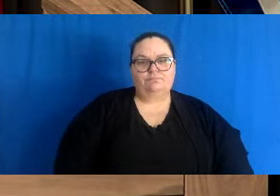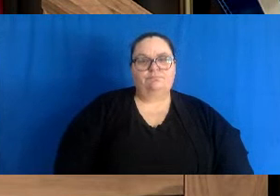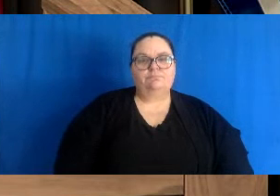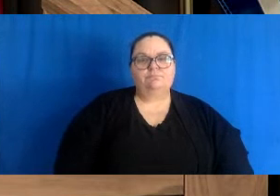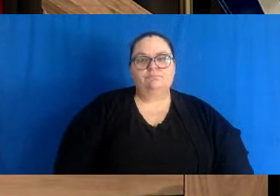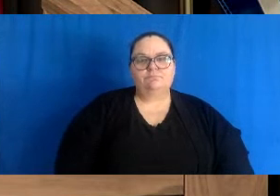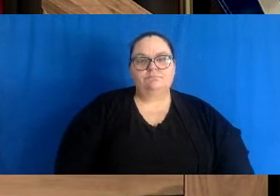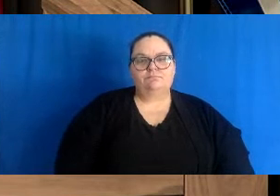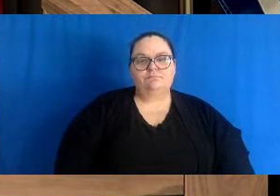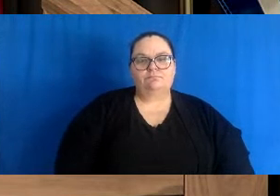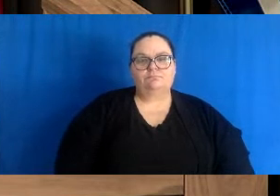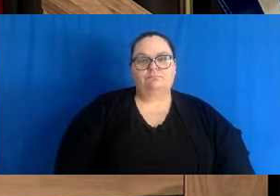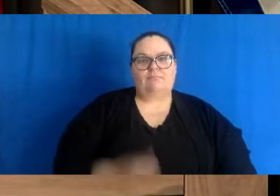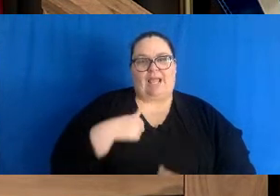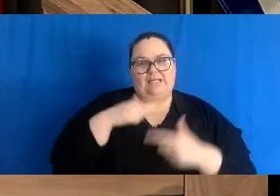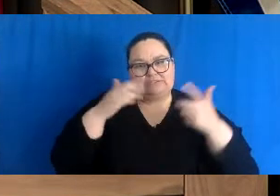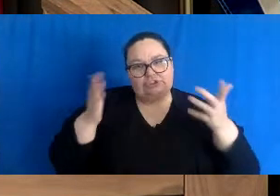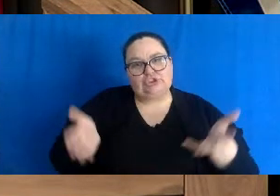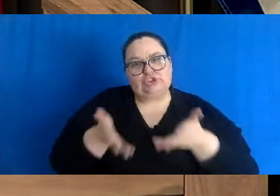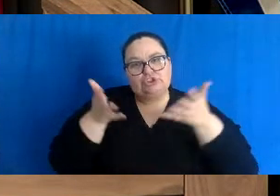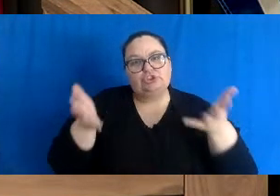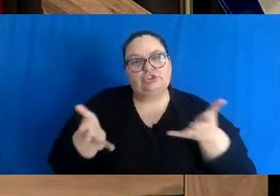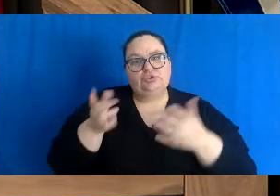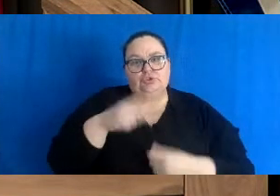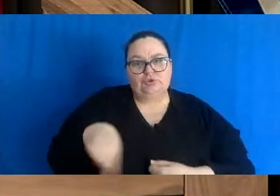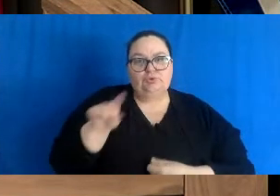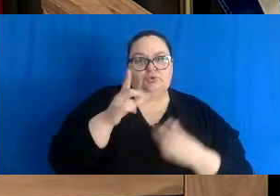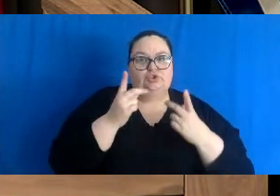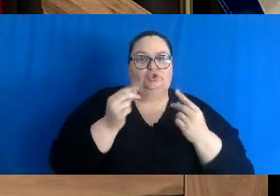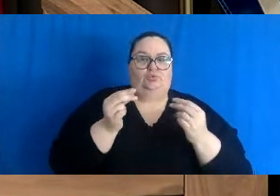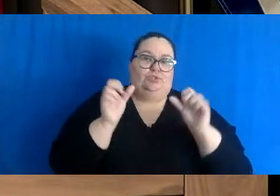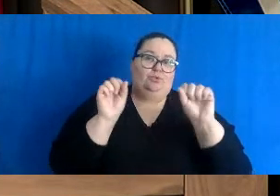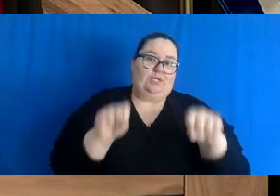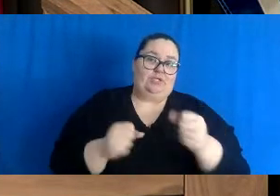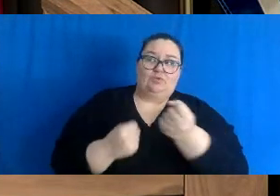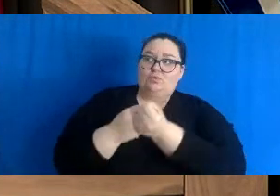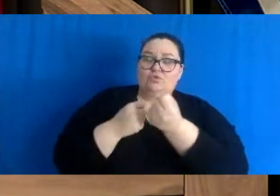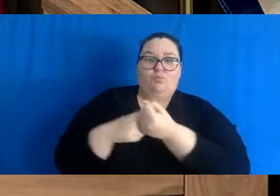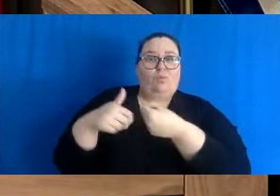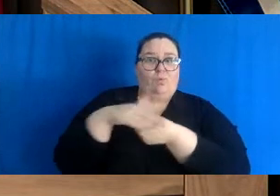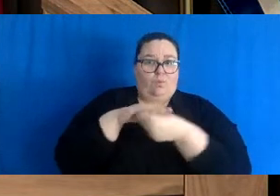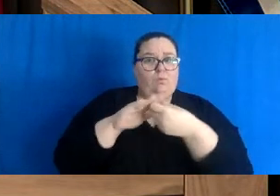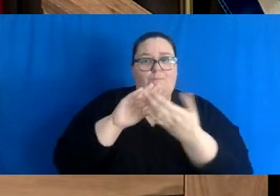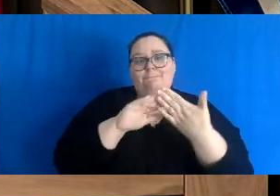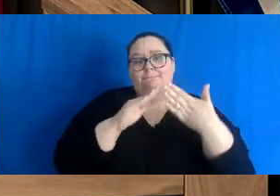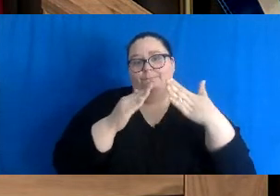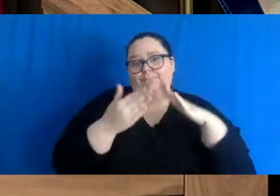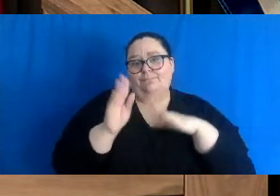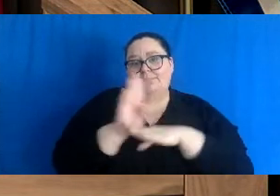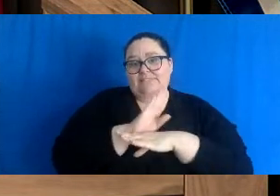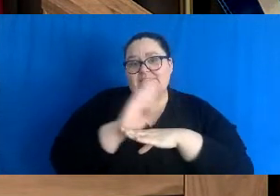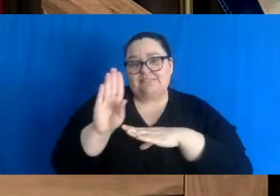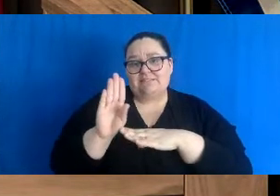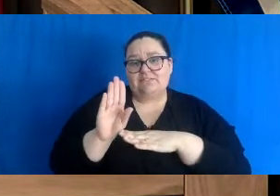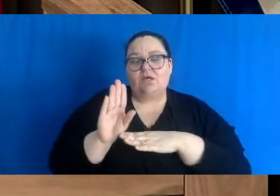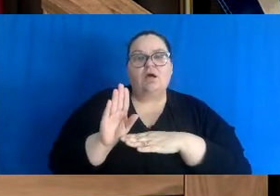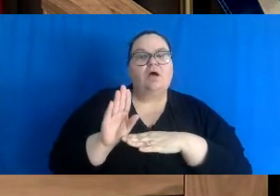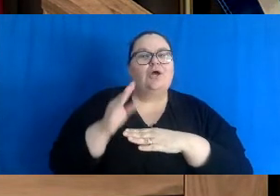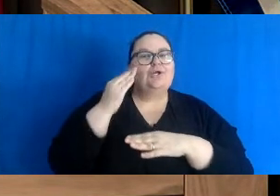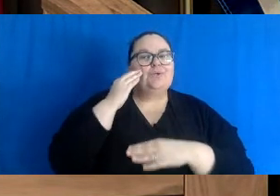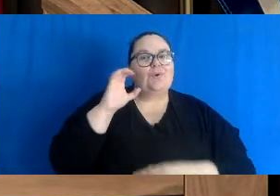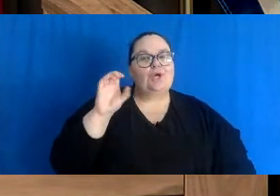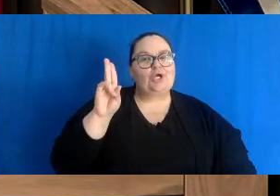I encourage New Brunswickers to do what they can to support local businesses in the days ahead. Place curbside orders,